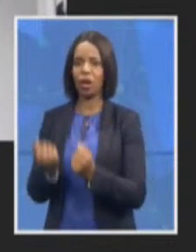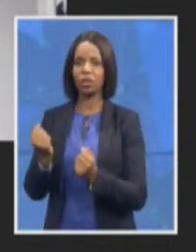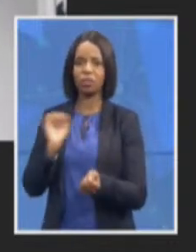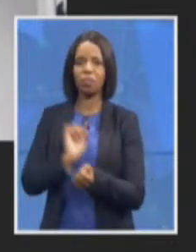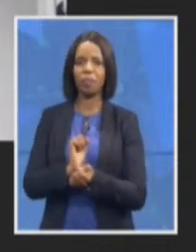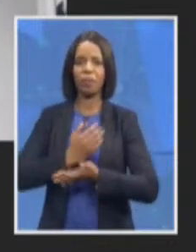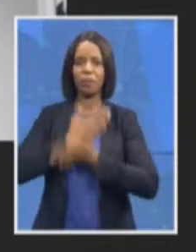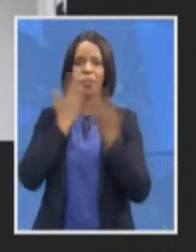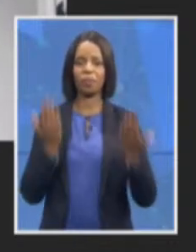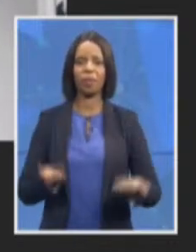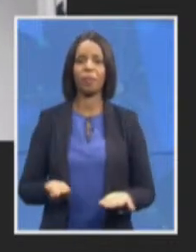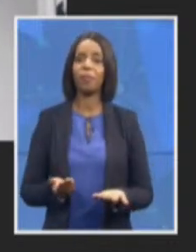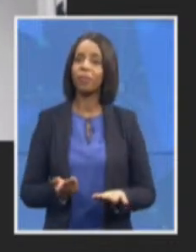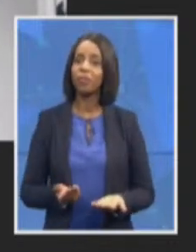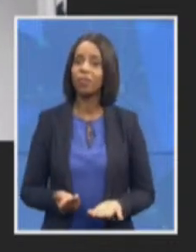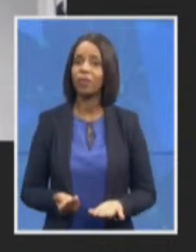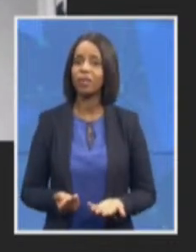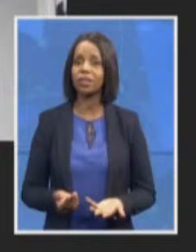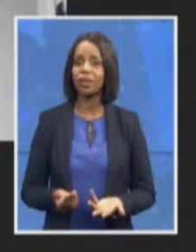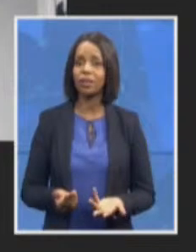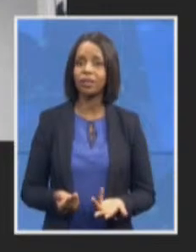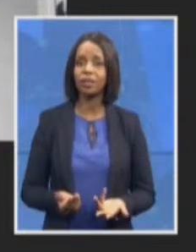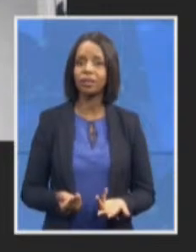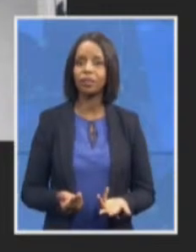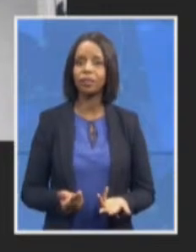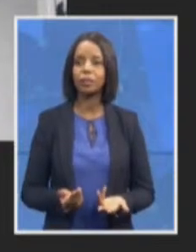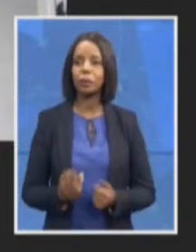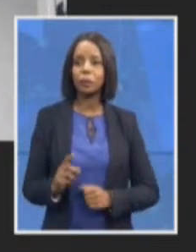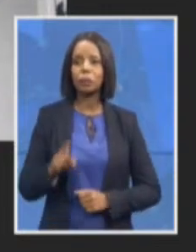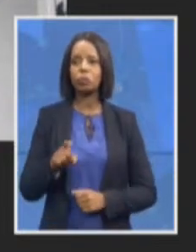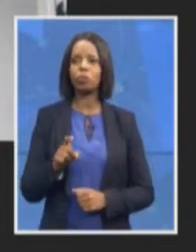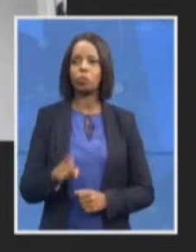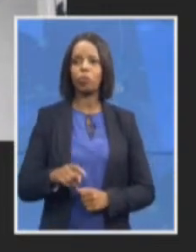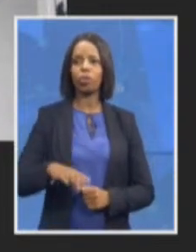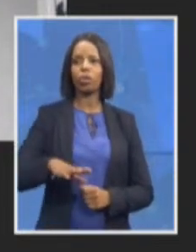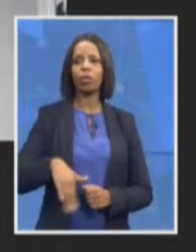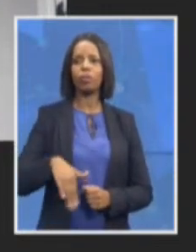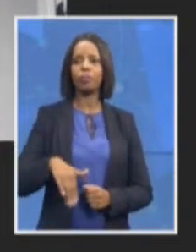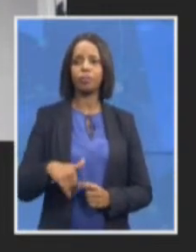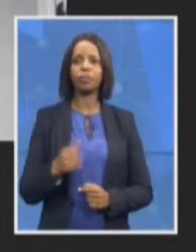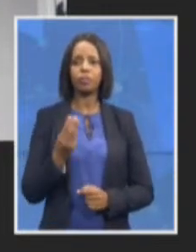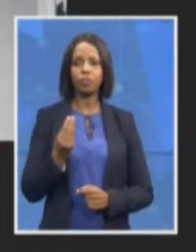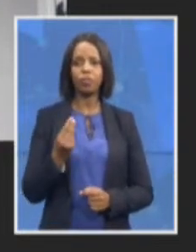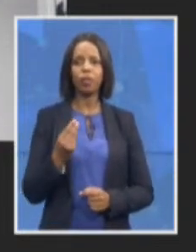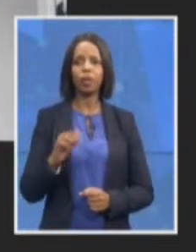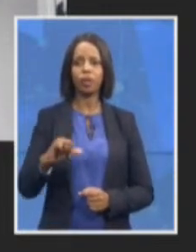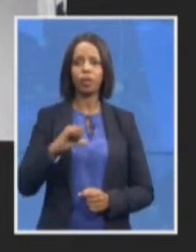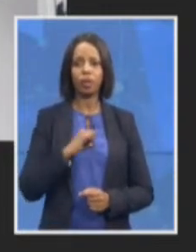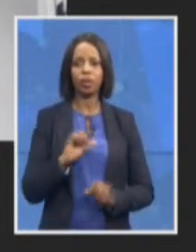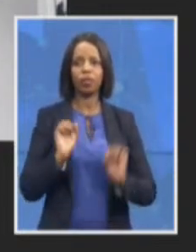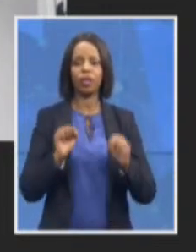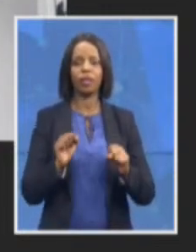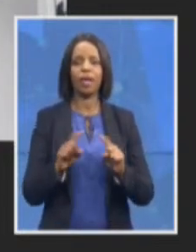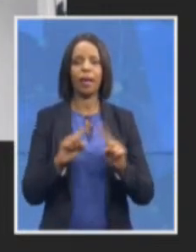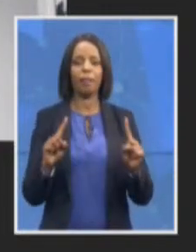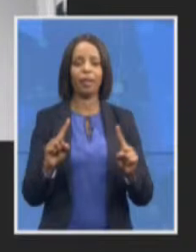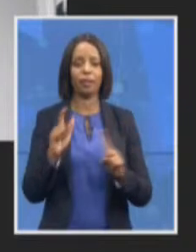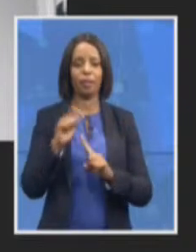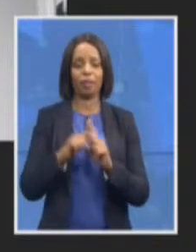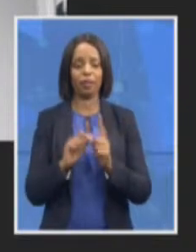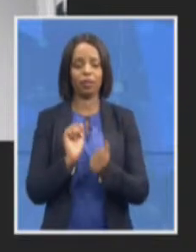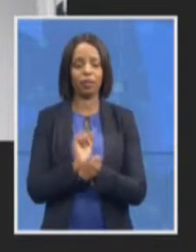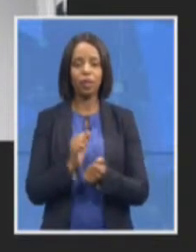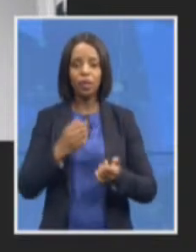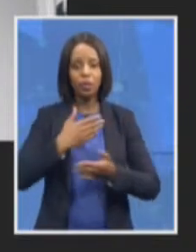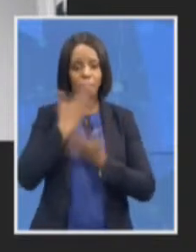yet it was followed up last year with another scandal with PPEs and in August